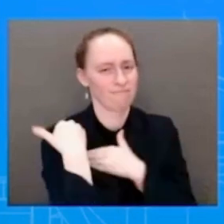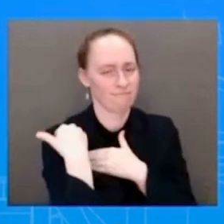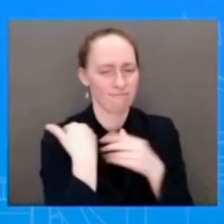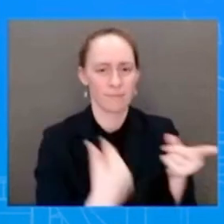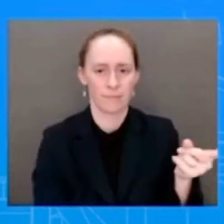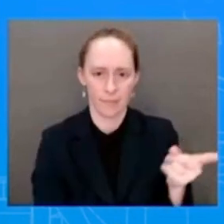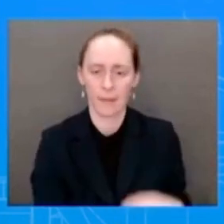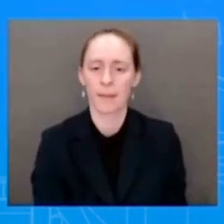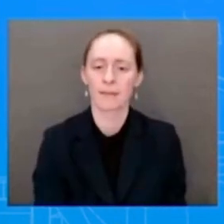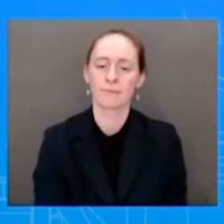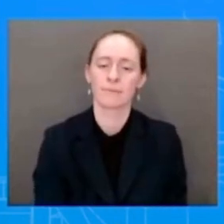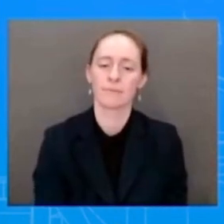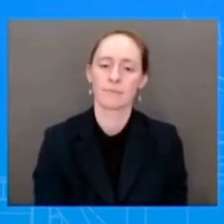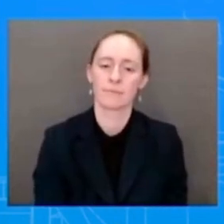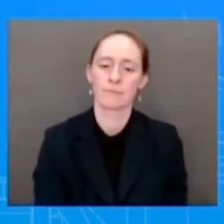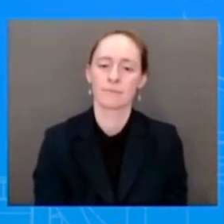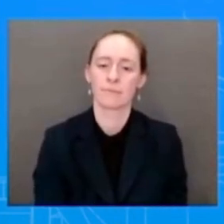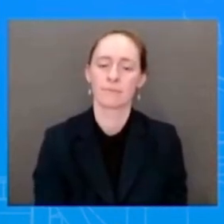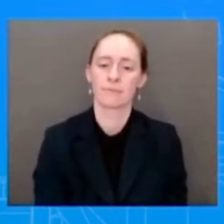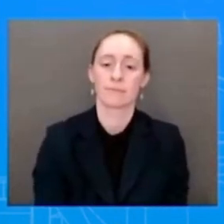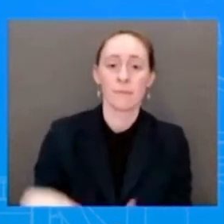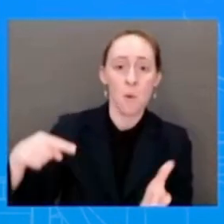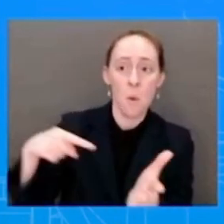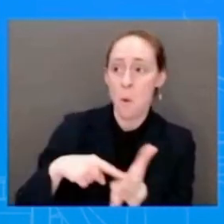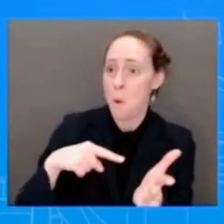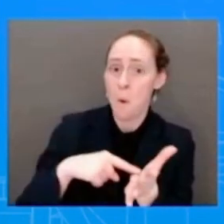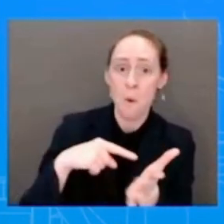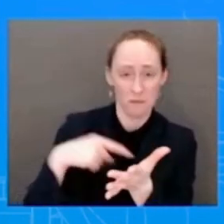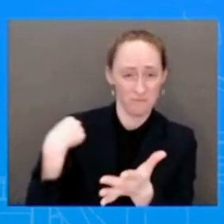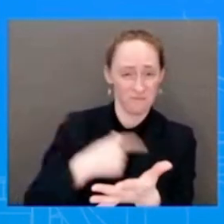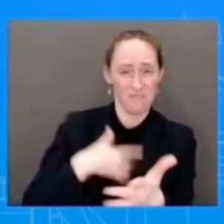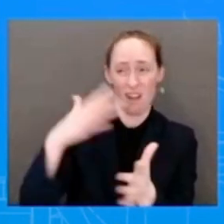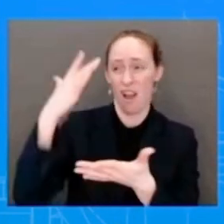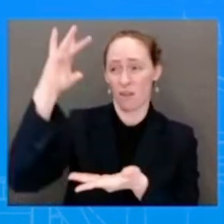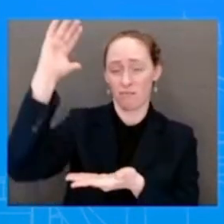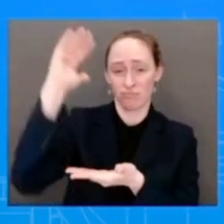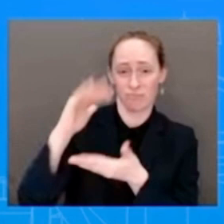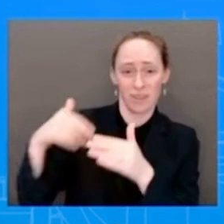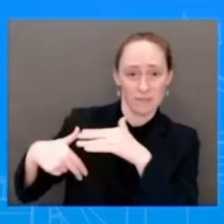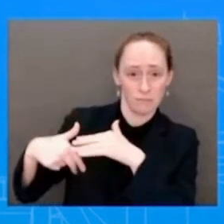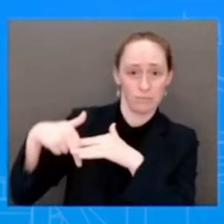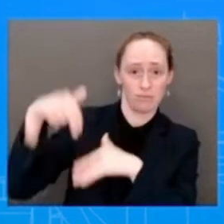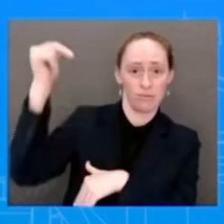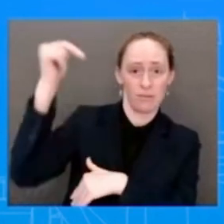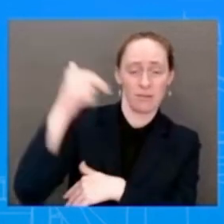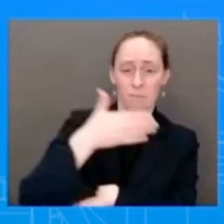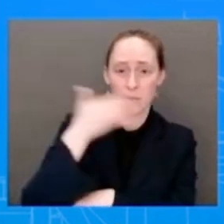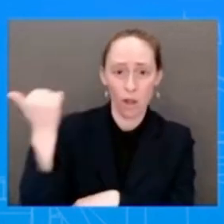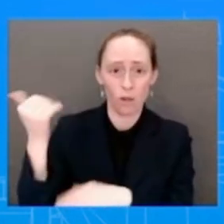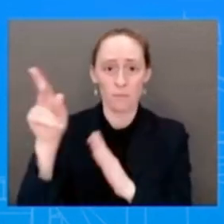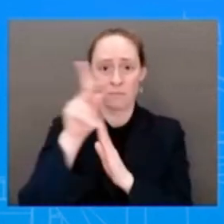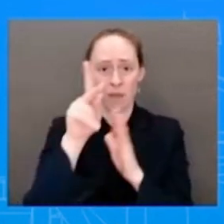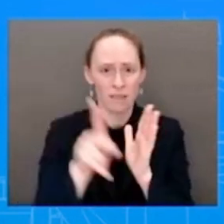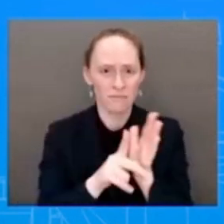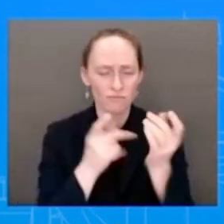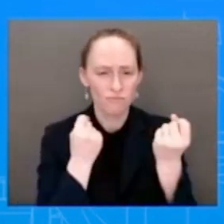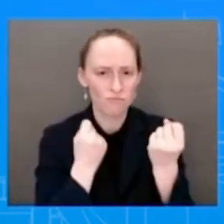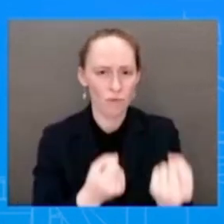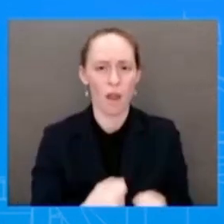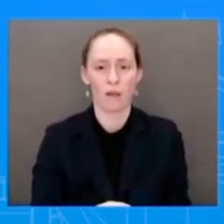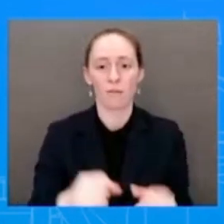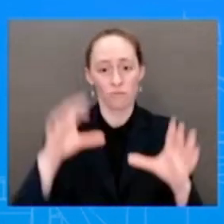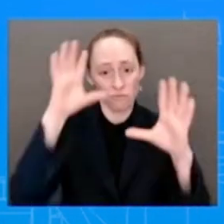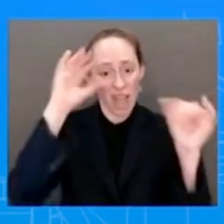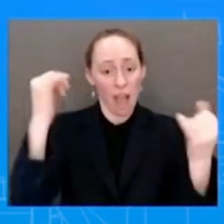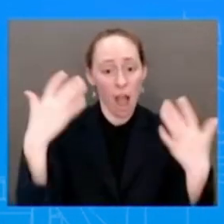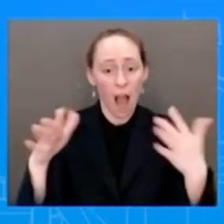policies to do that. And you've seen the President do that the last two years, $1.7 trillion in